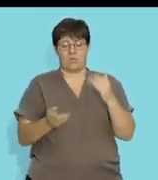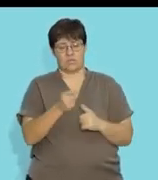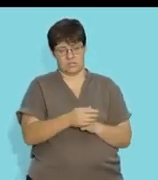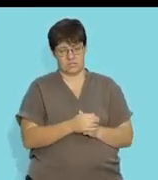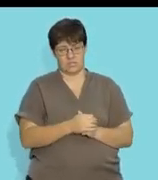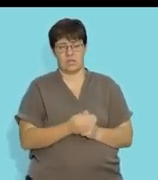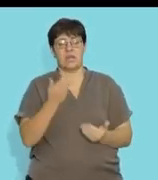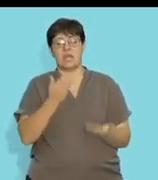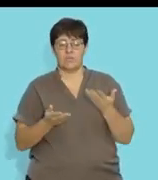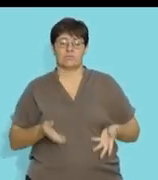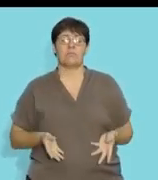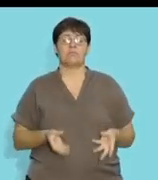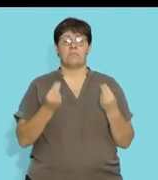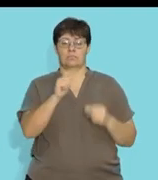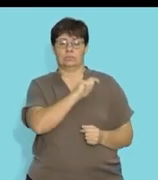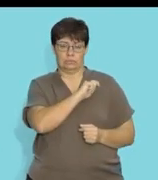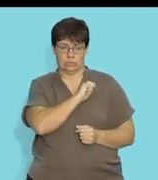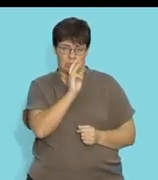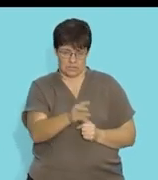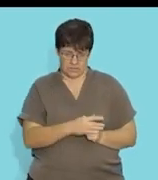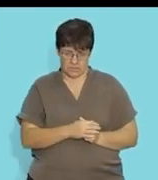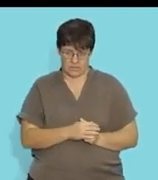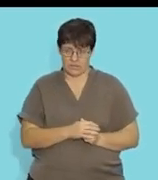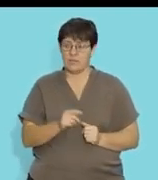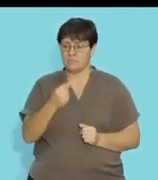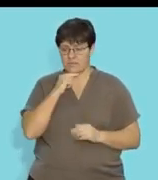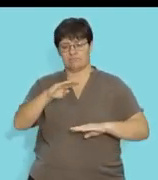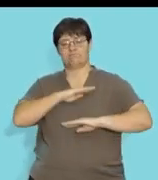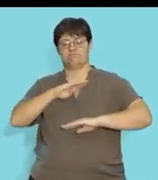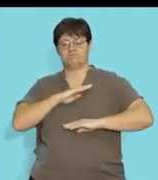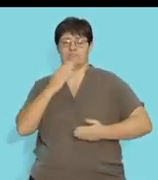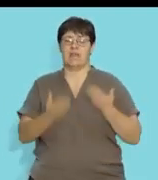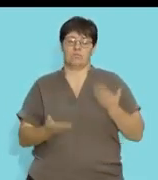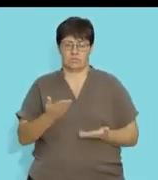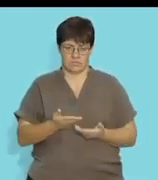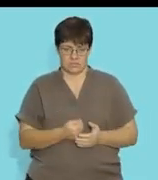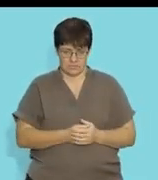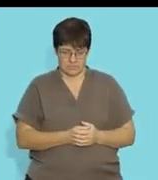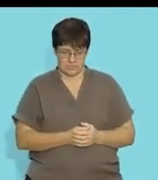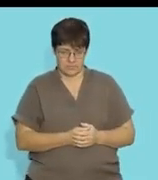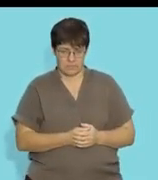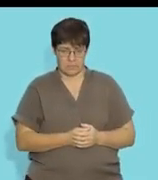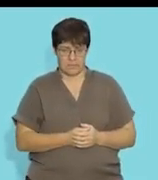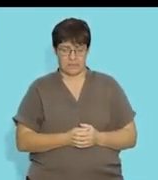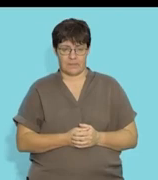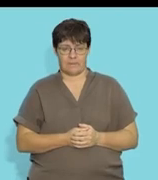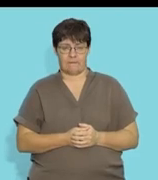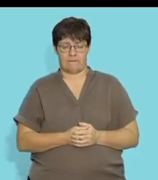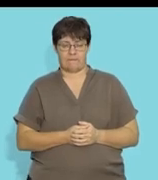equation, the equation will always be true. That's what satisfy the equation really means.